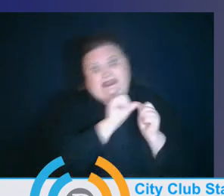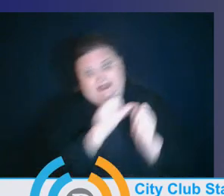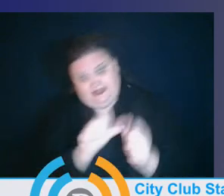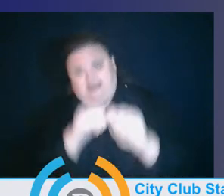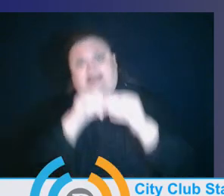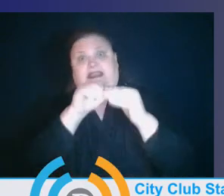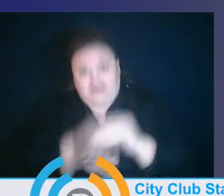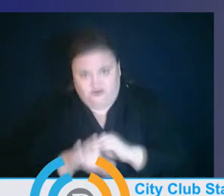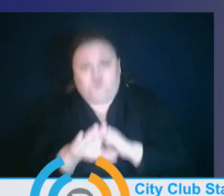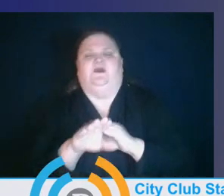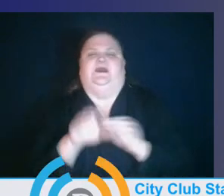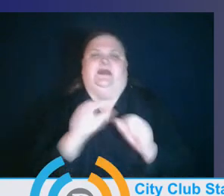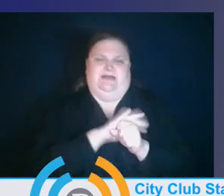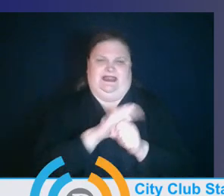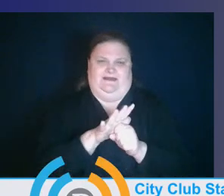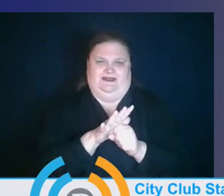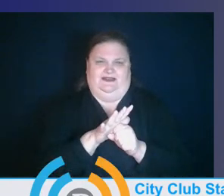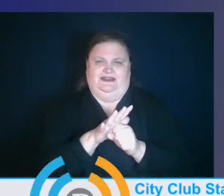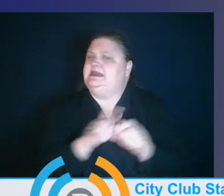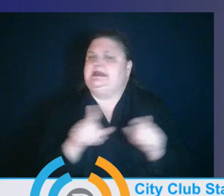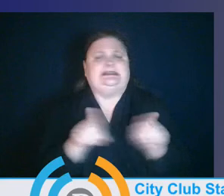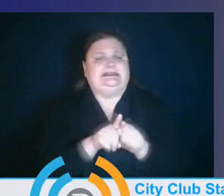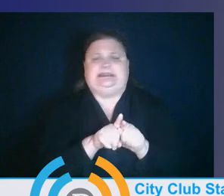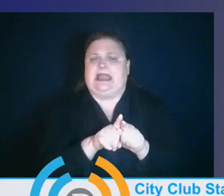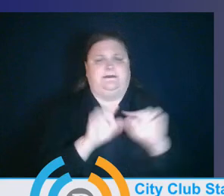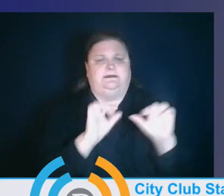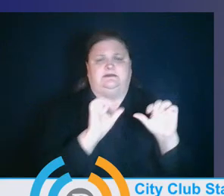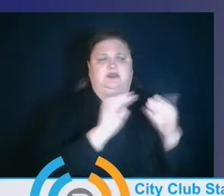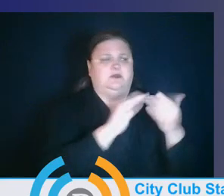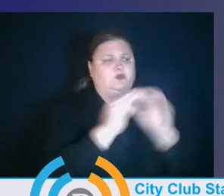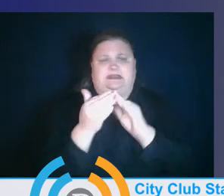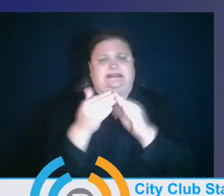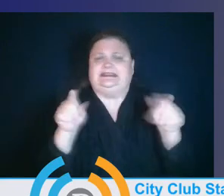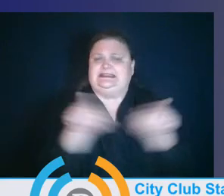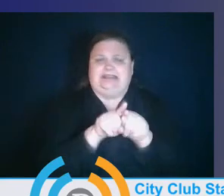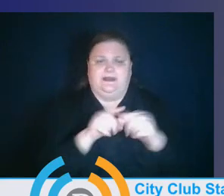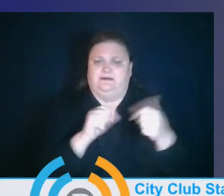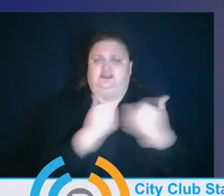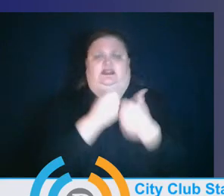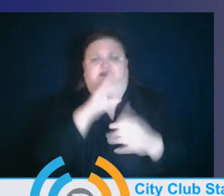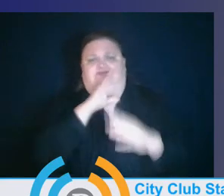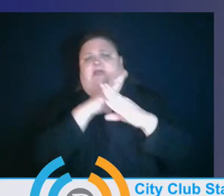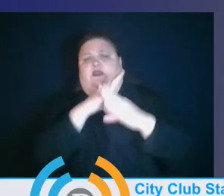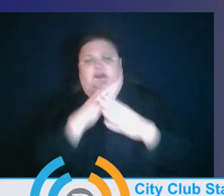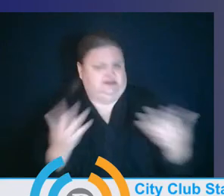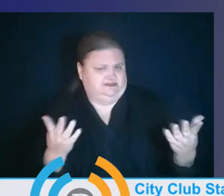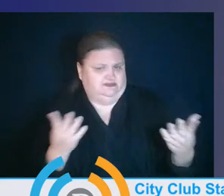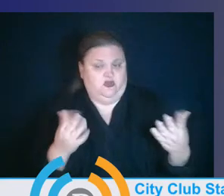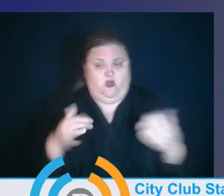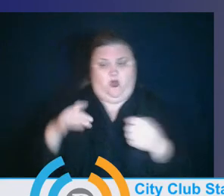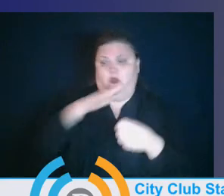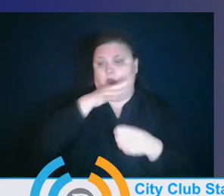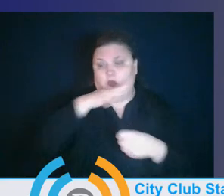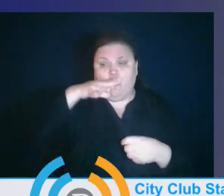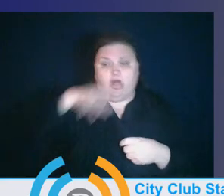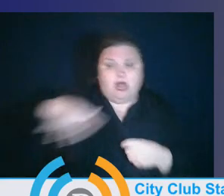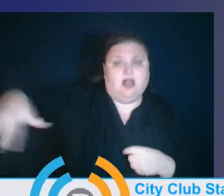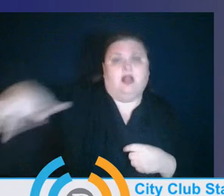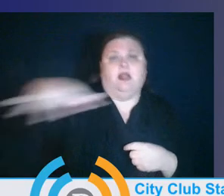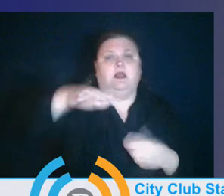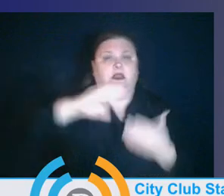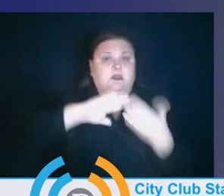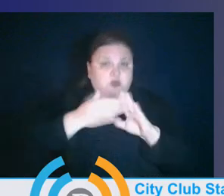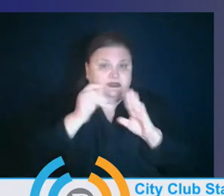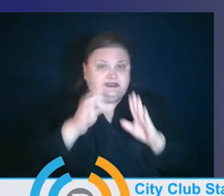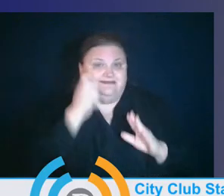the same communities, same challenges have persisted, right? Rural communities of color, economically segregated communities.